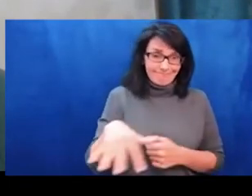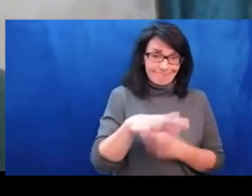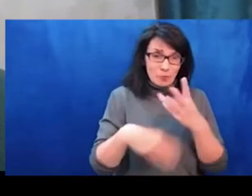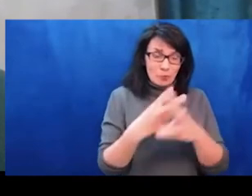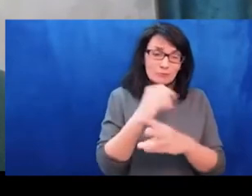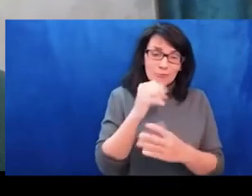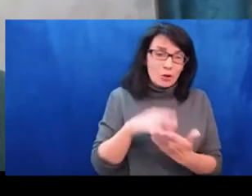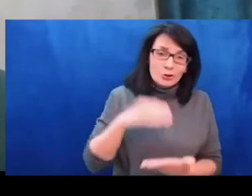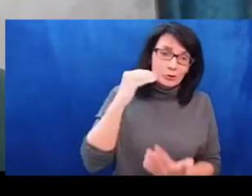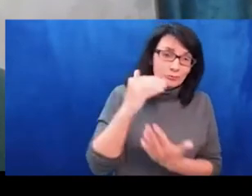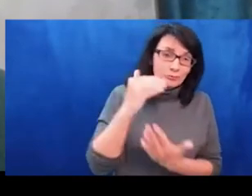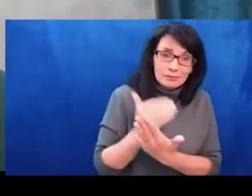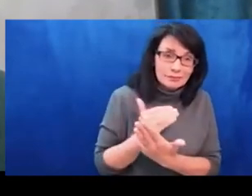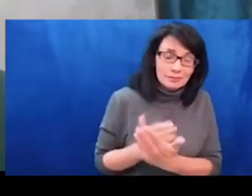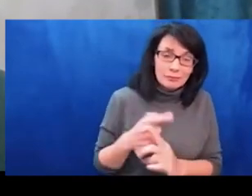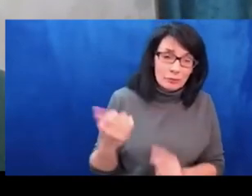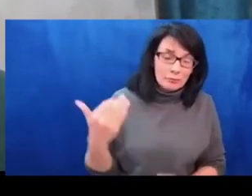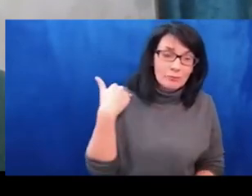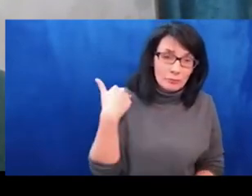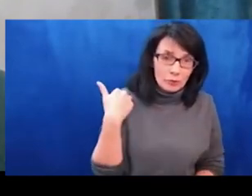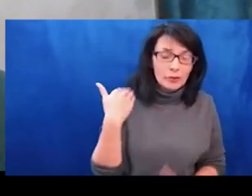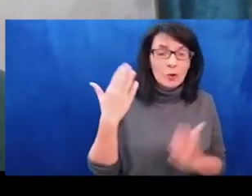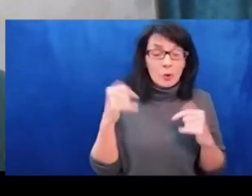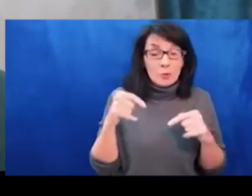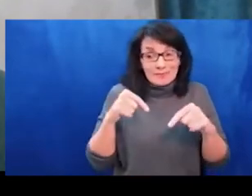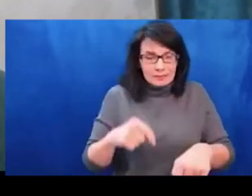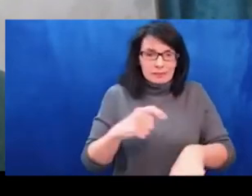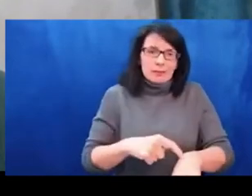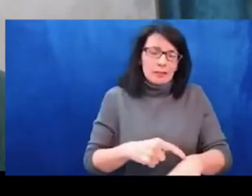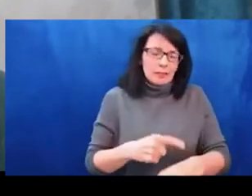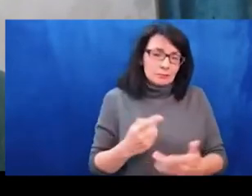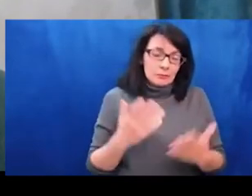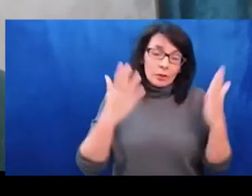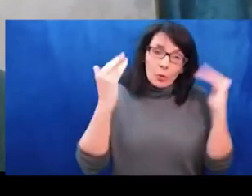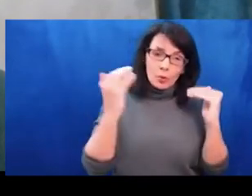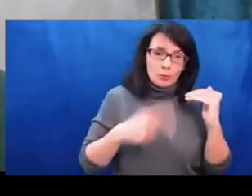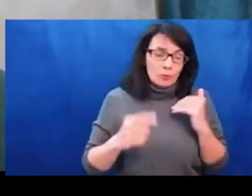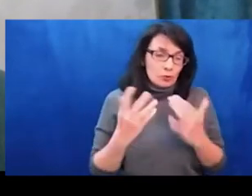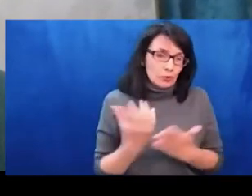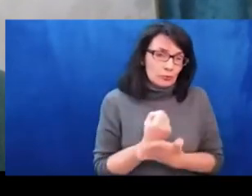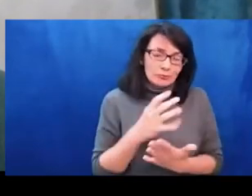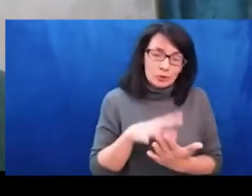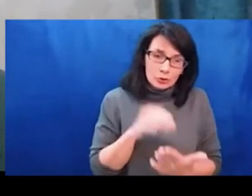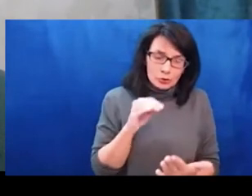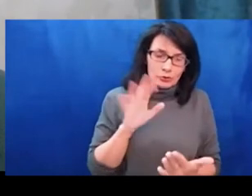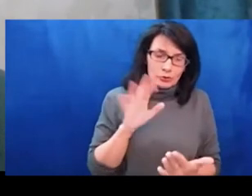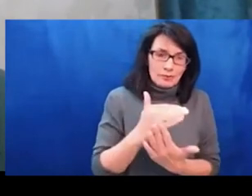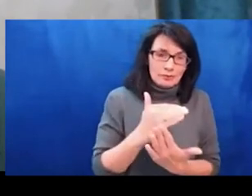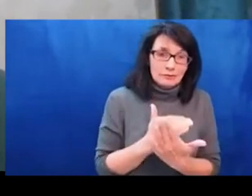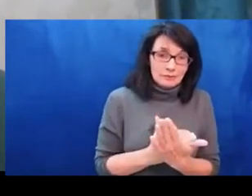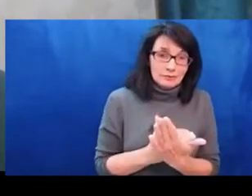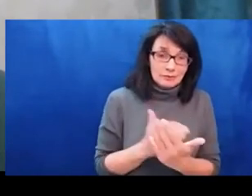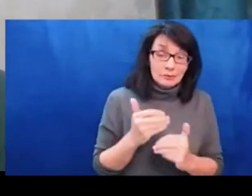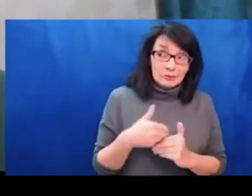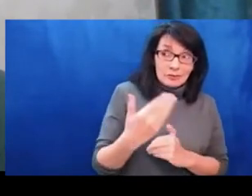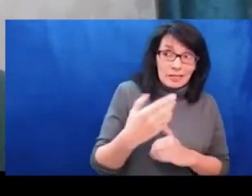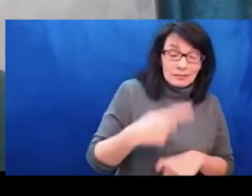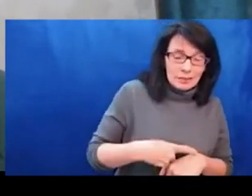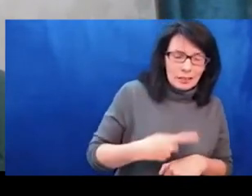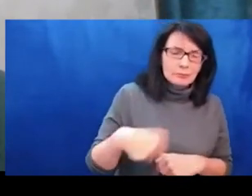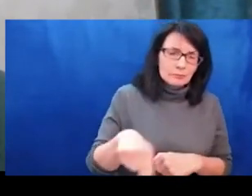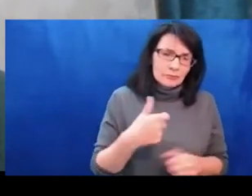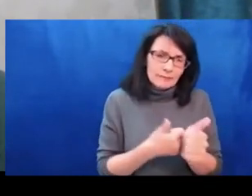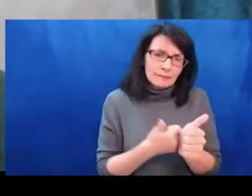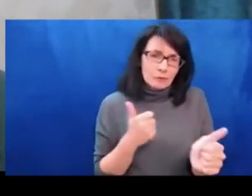Ukrainian context would be something good to do, not just to,